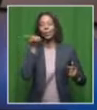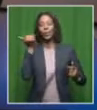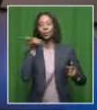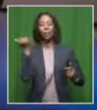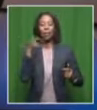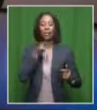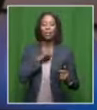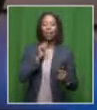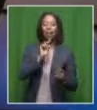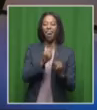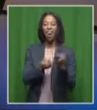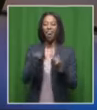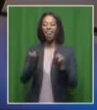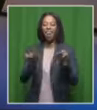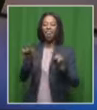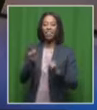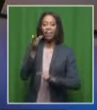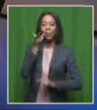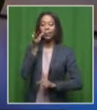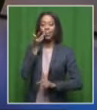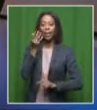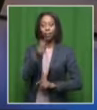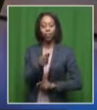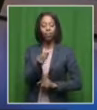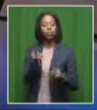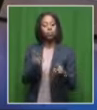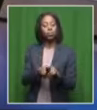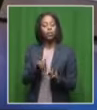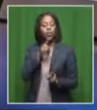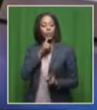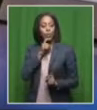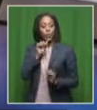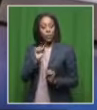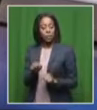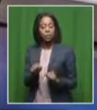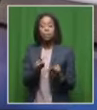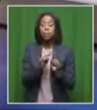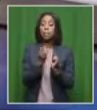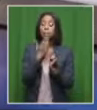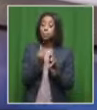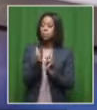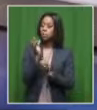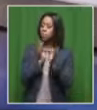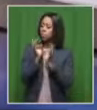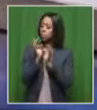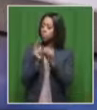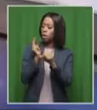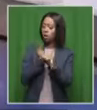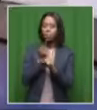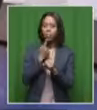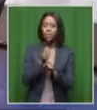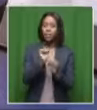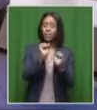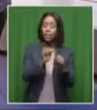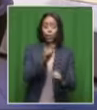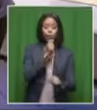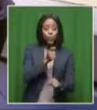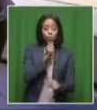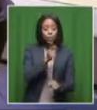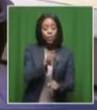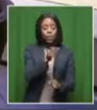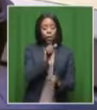talk about the flavors that they actually consume. But talk to us about what it is that they are actually